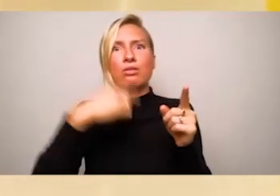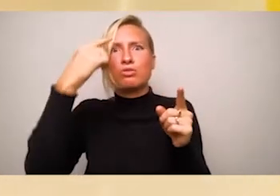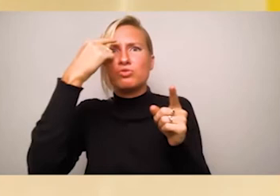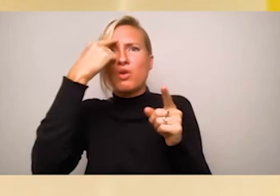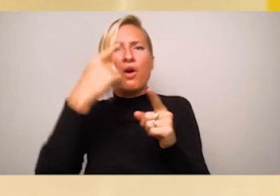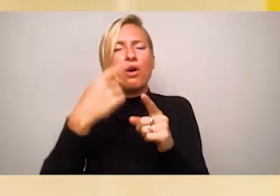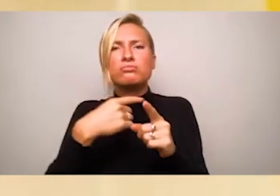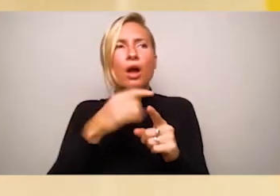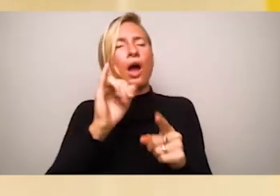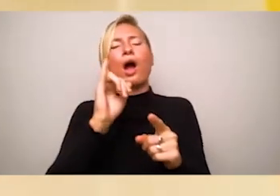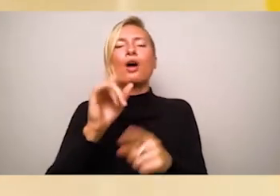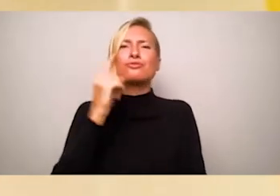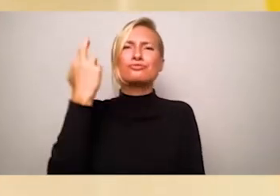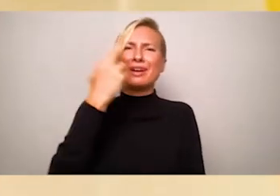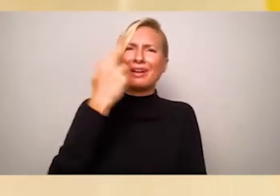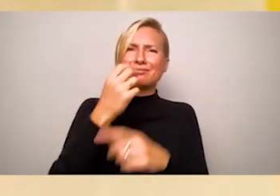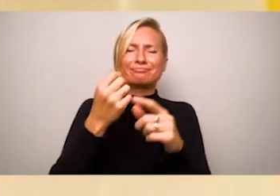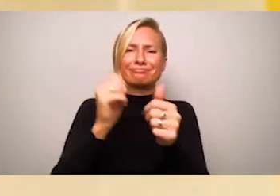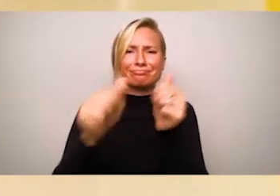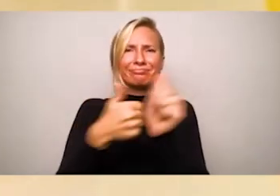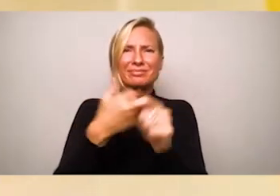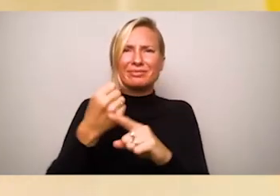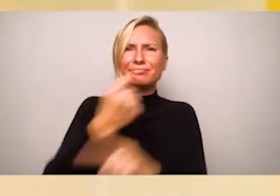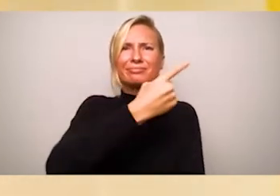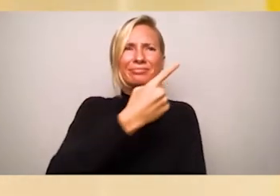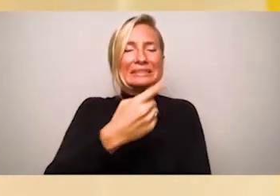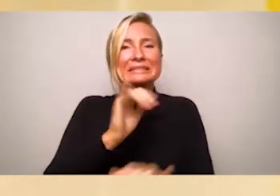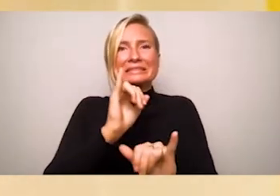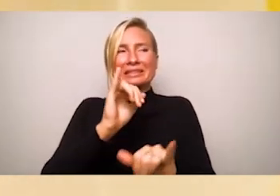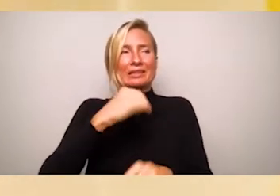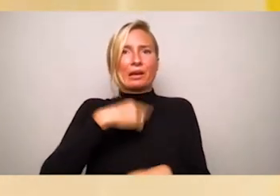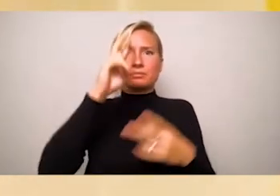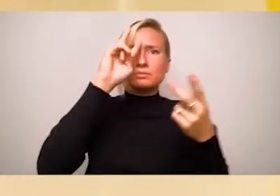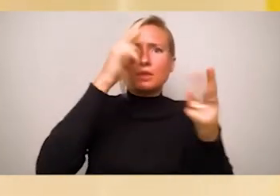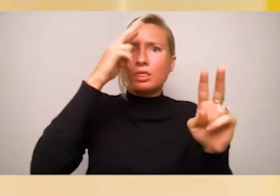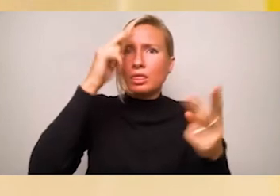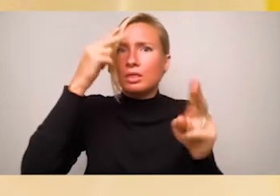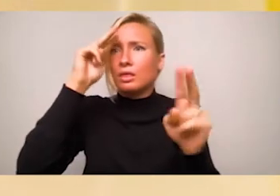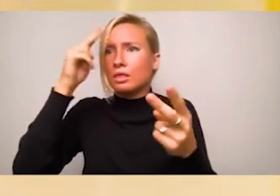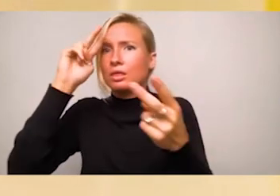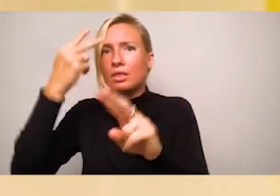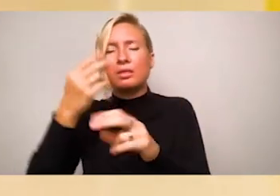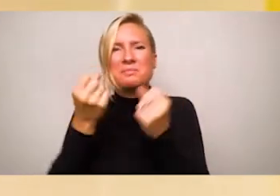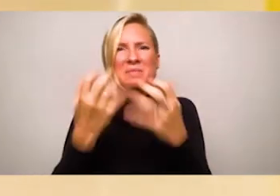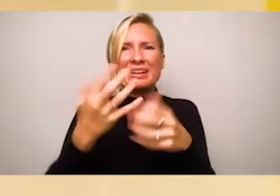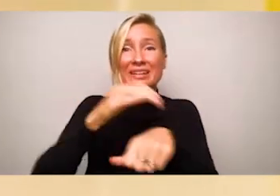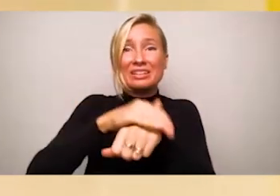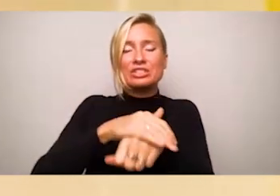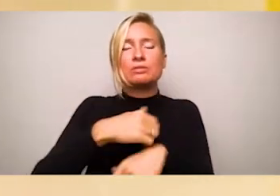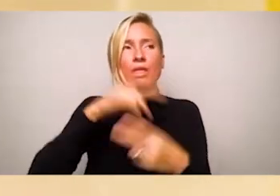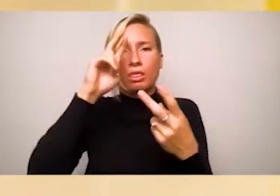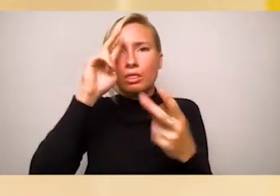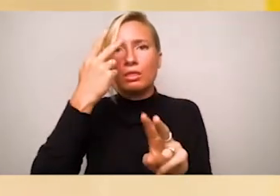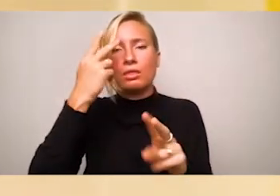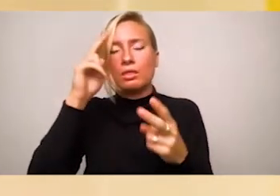It hurt most, though, when even the books turned on me. In four years, I